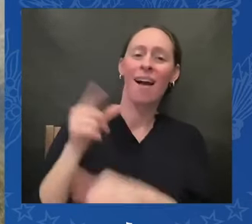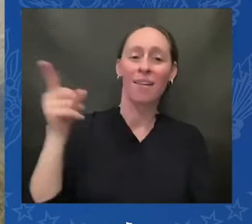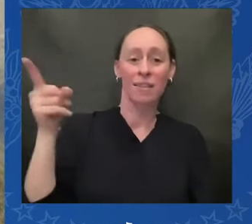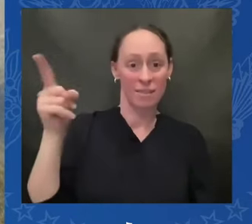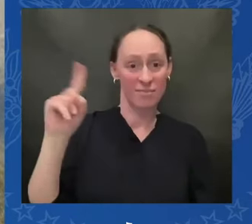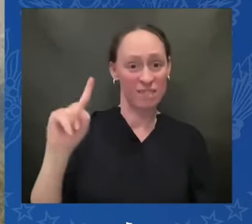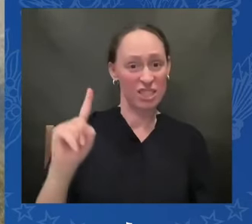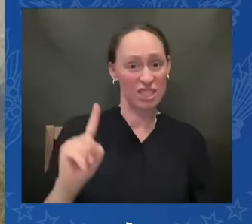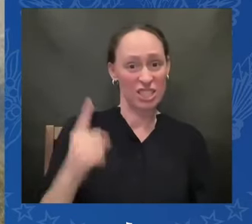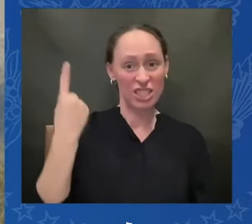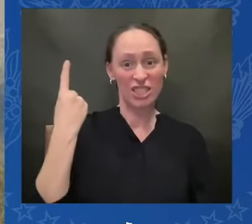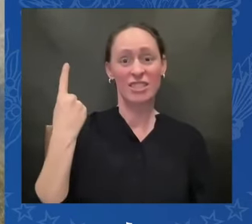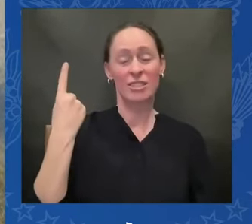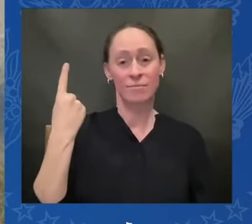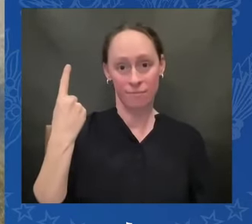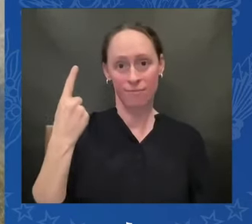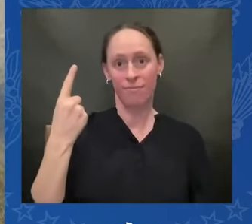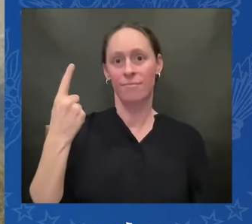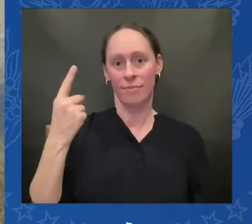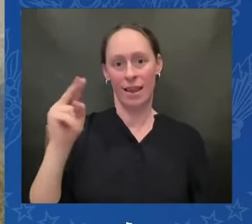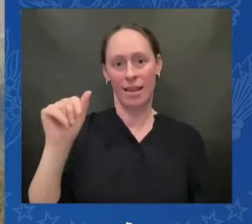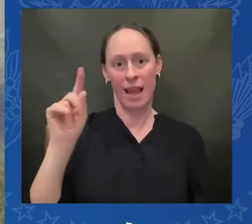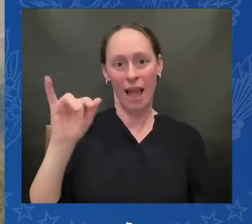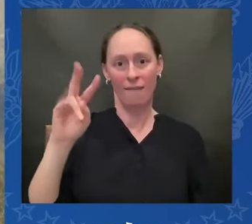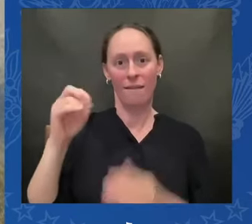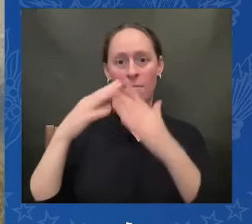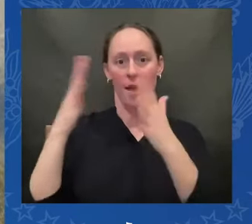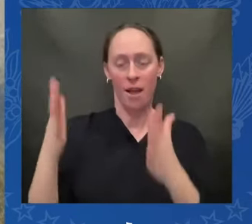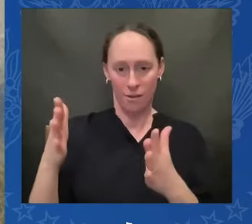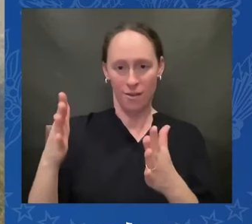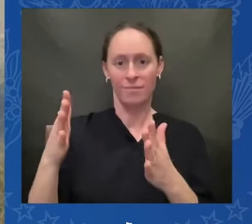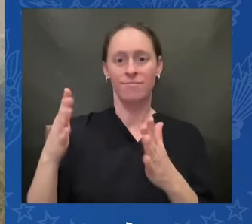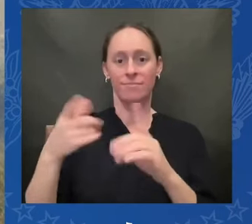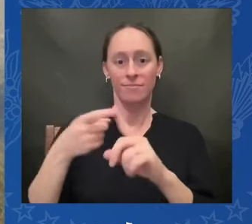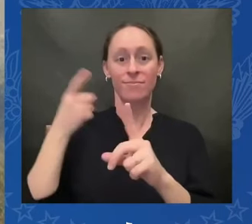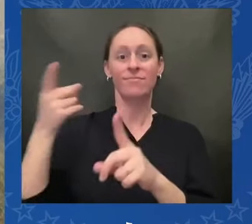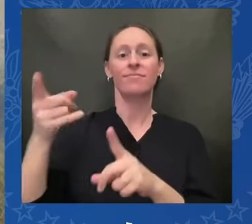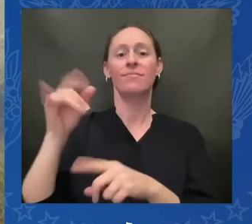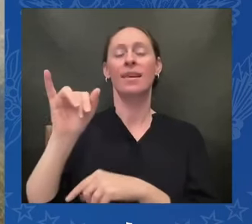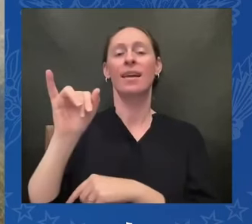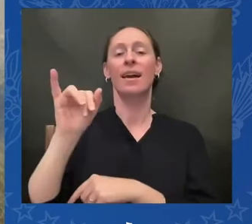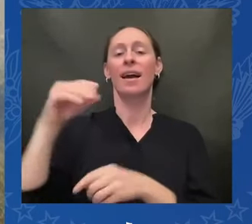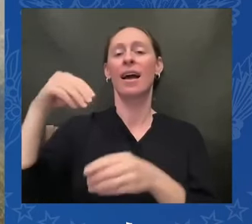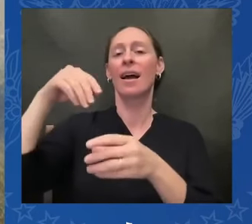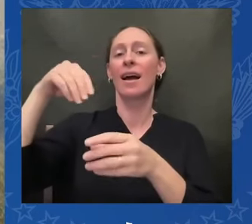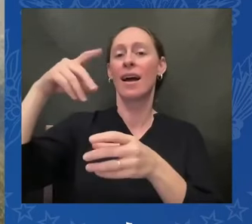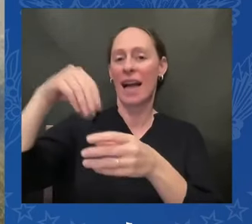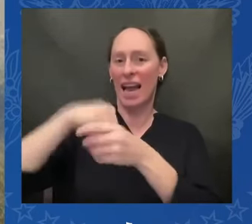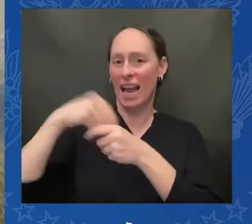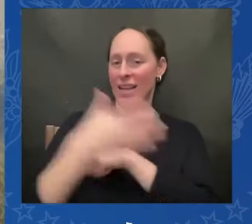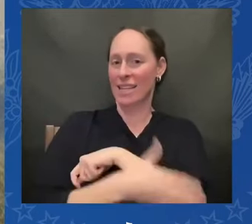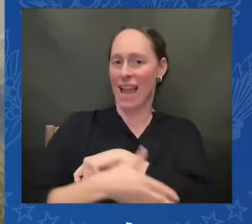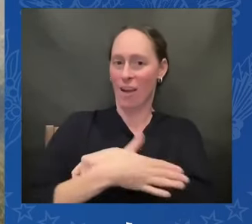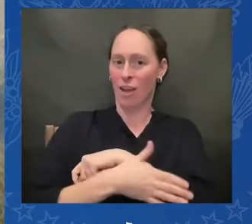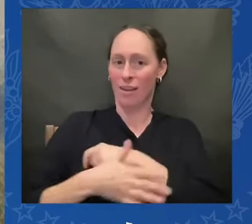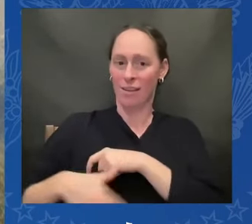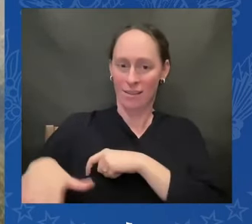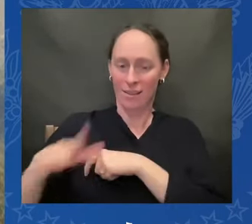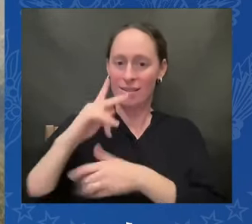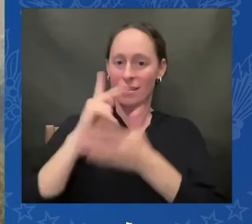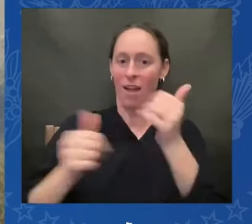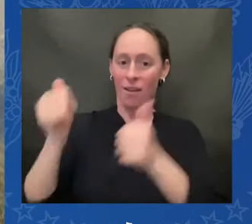the interior but she is the first Native cabinet member and as I said representation